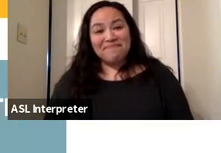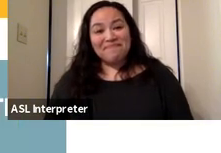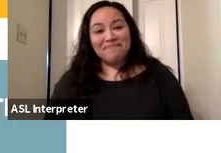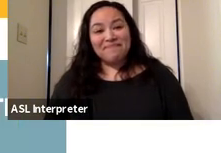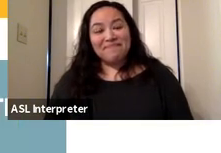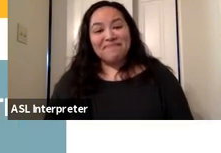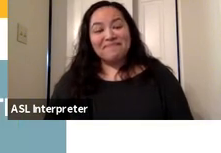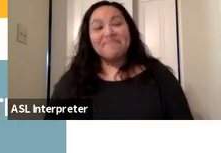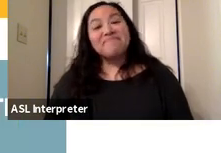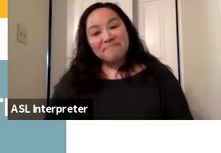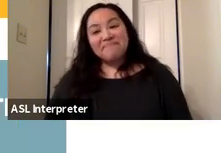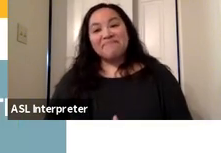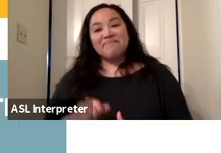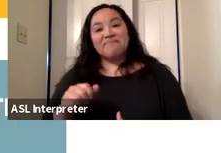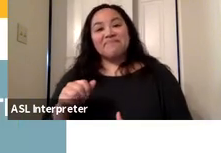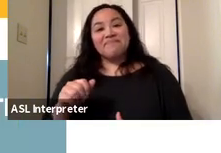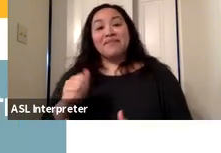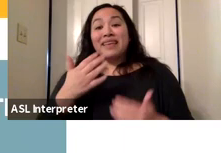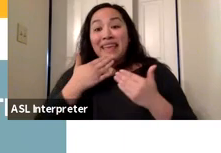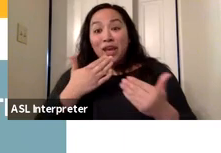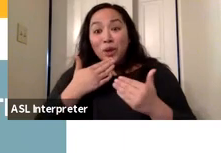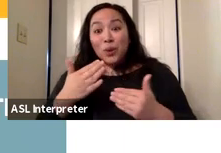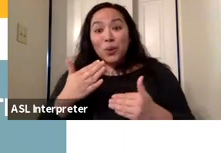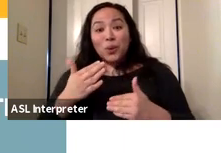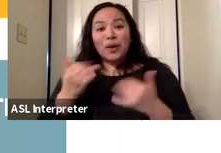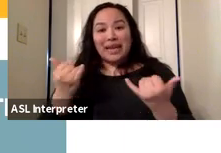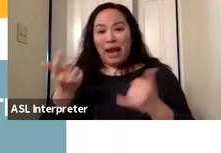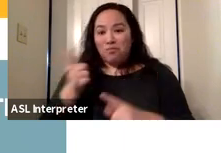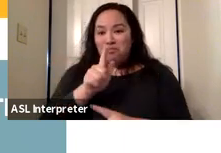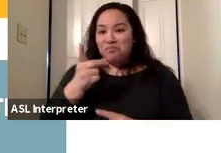Thank you, Kimmy. And we'll just end with this with you, Dr. Moss.